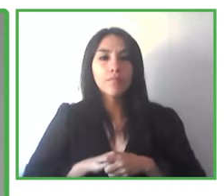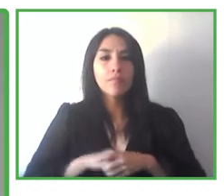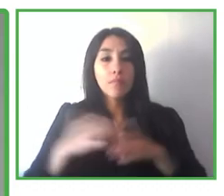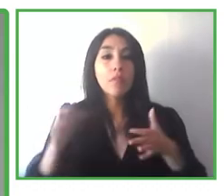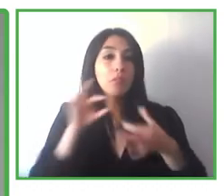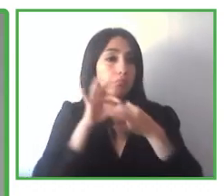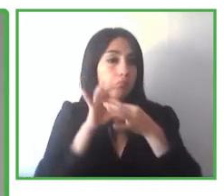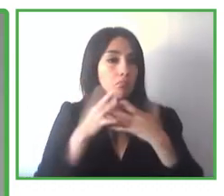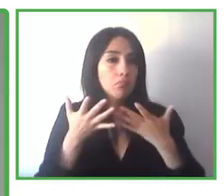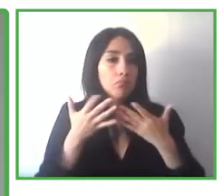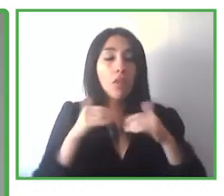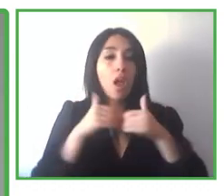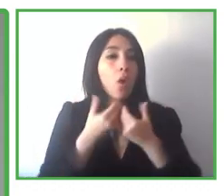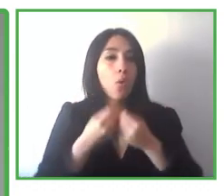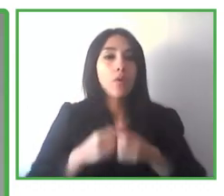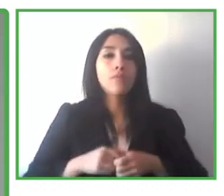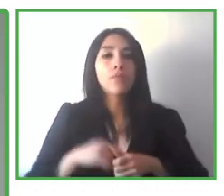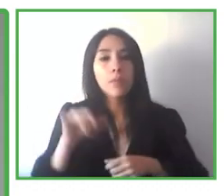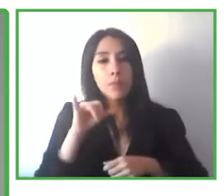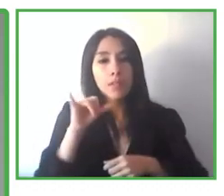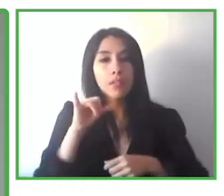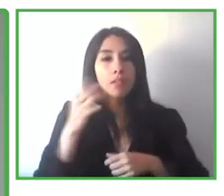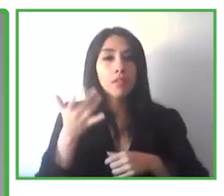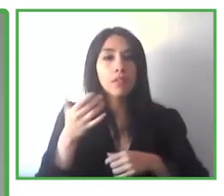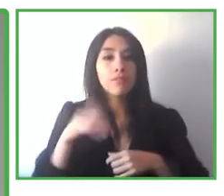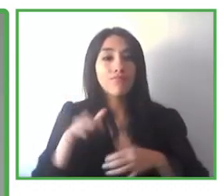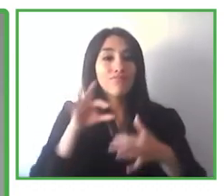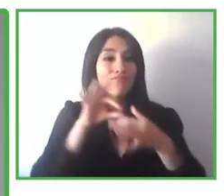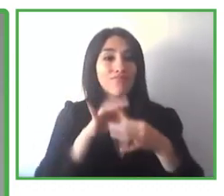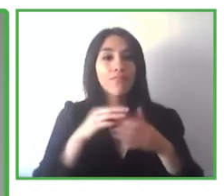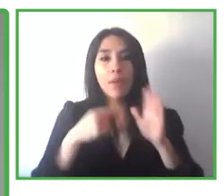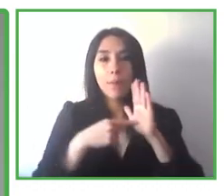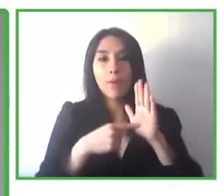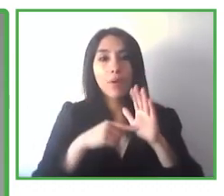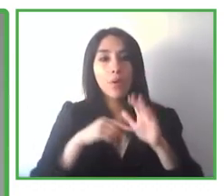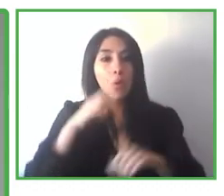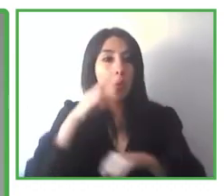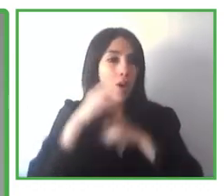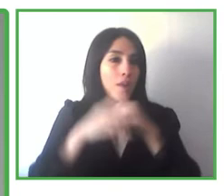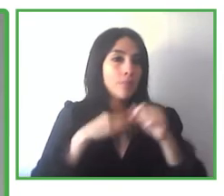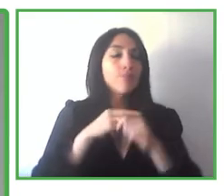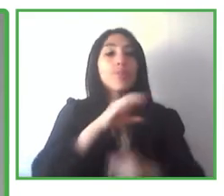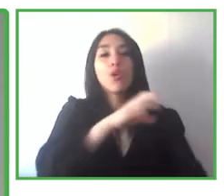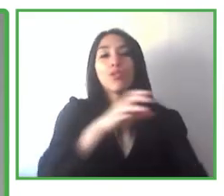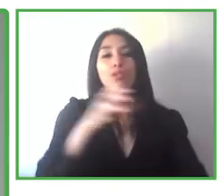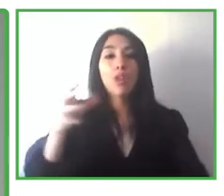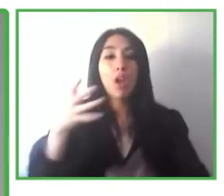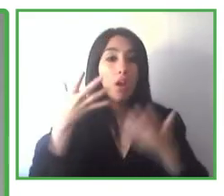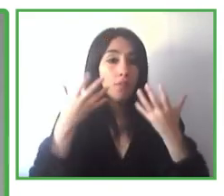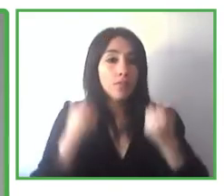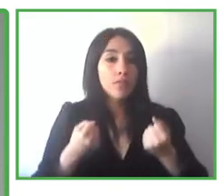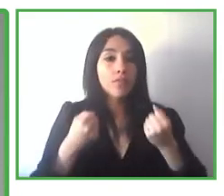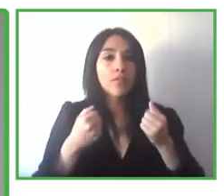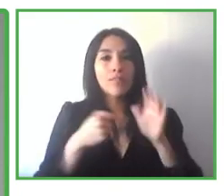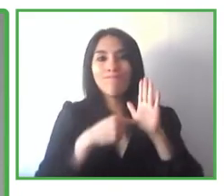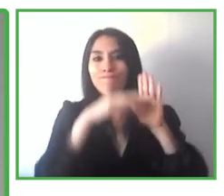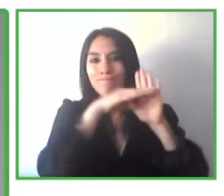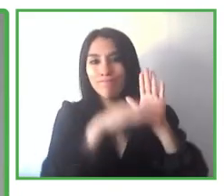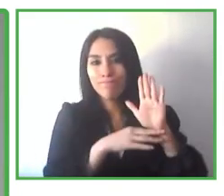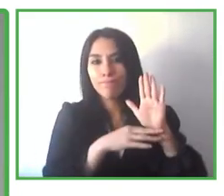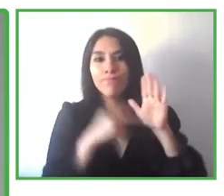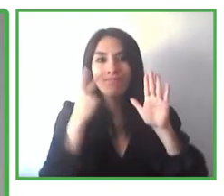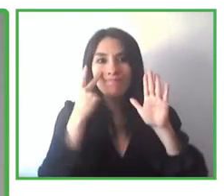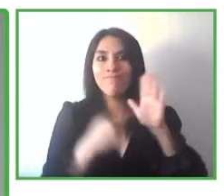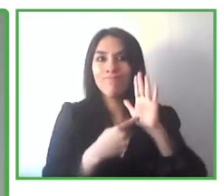linked to as well? It is linked to the countries having regulations or